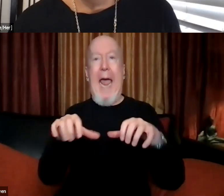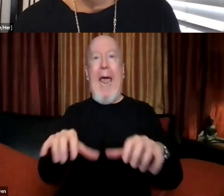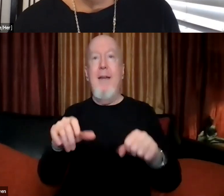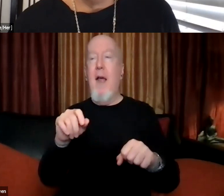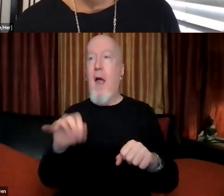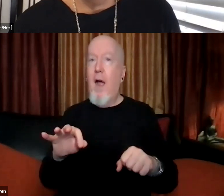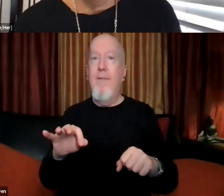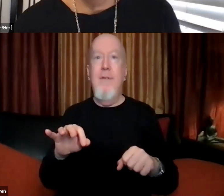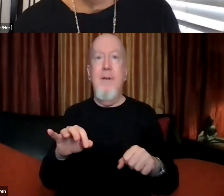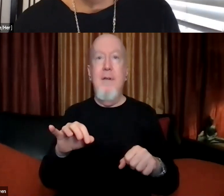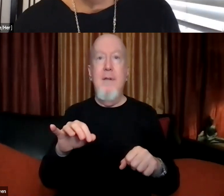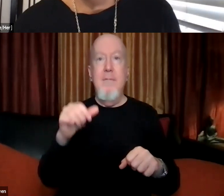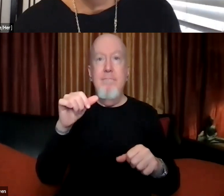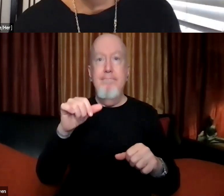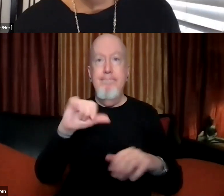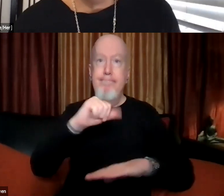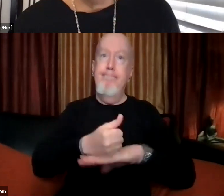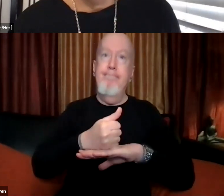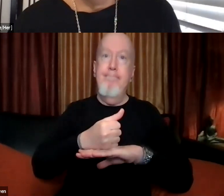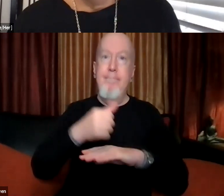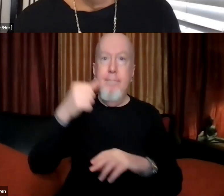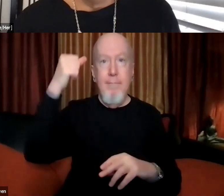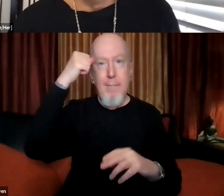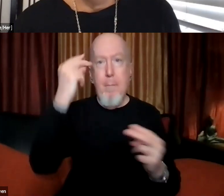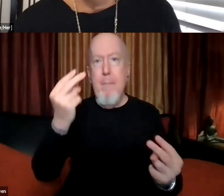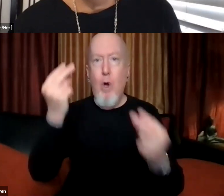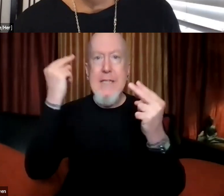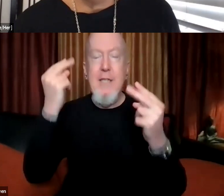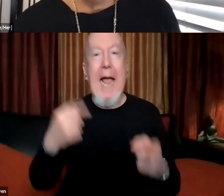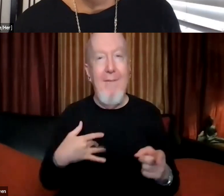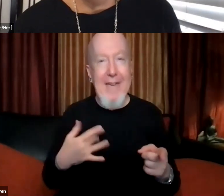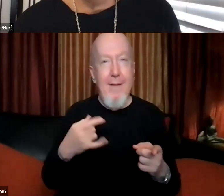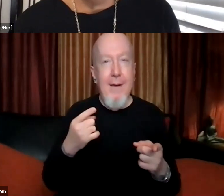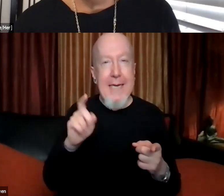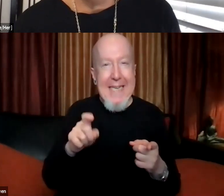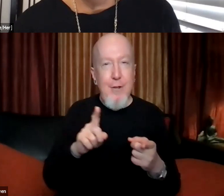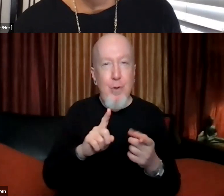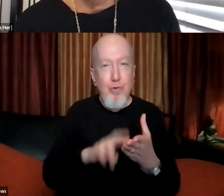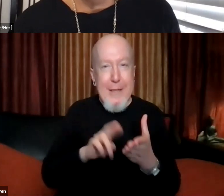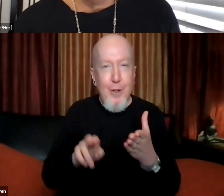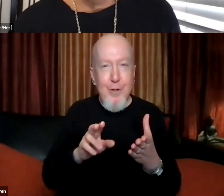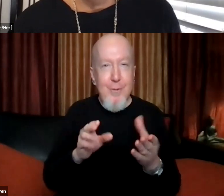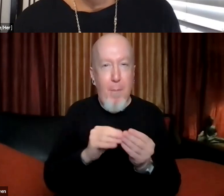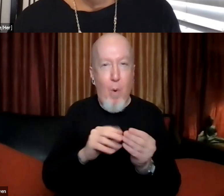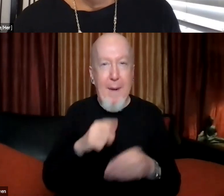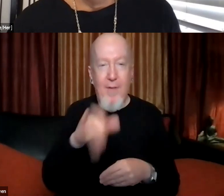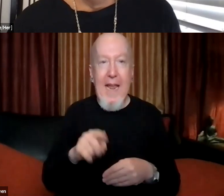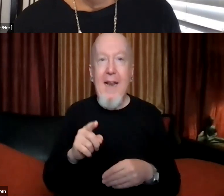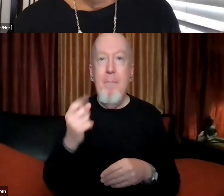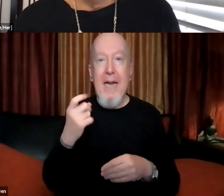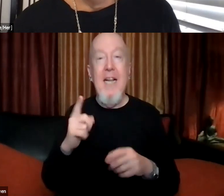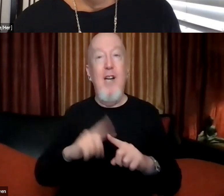and kind of gathering of influence that I think there's probably a lot more to know there, but I think your point about drawing a distinction between